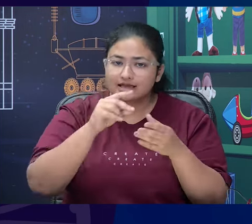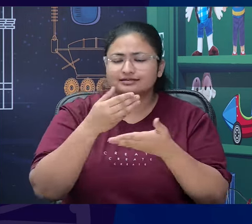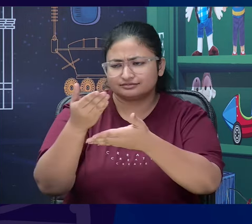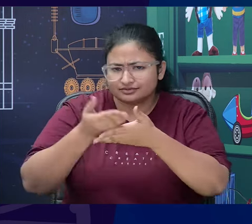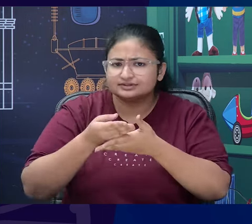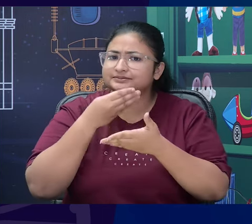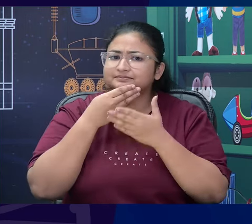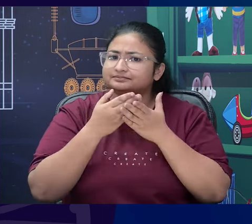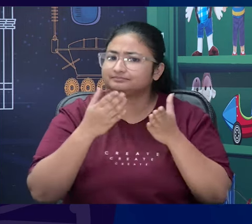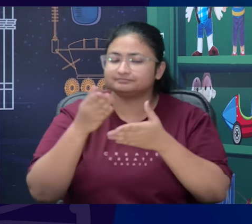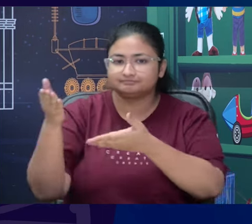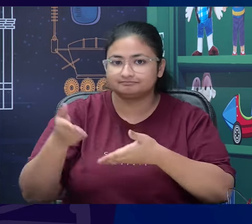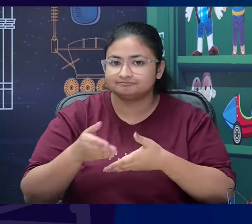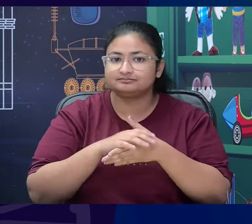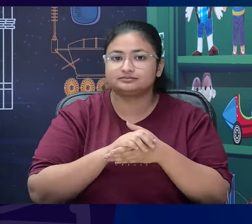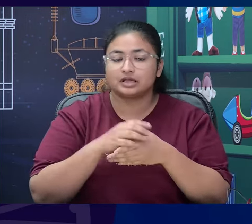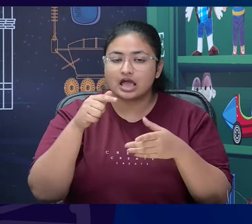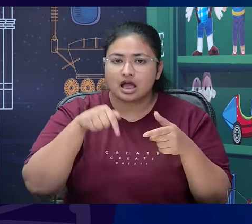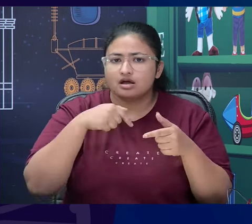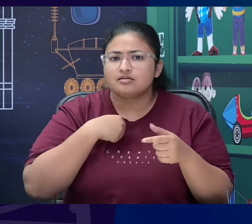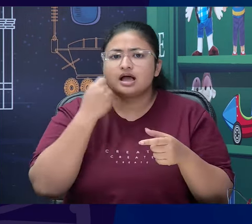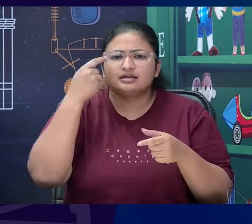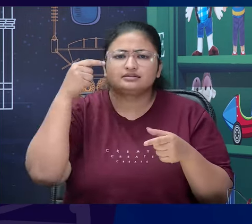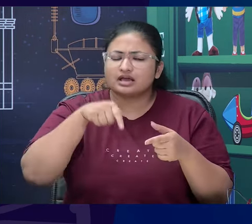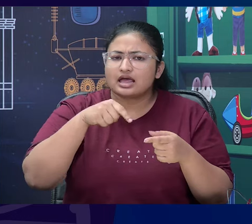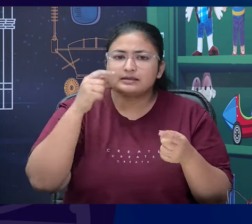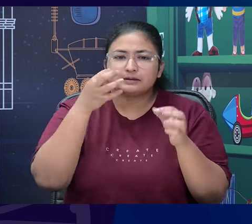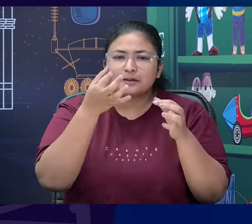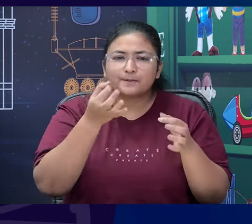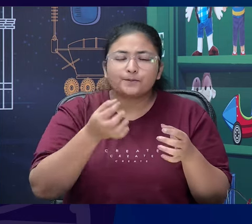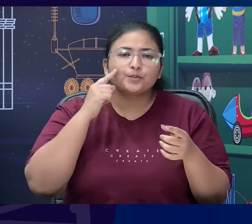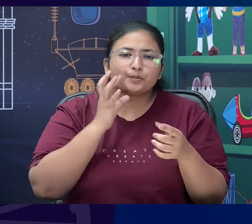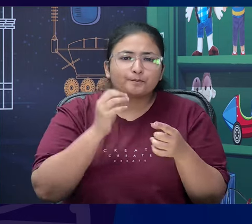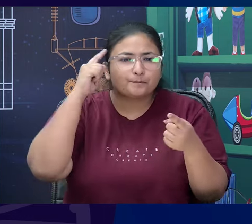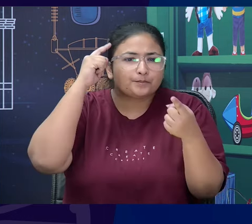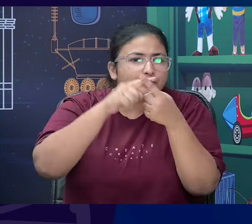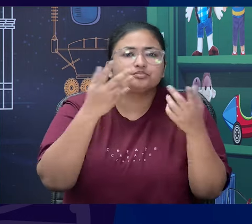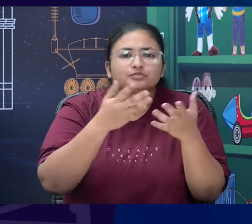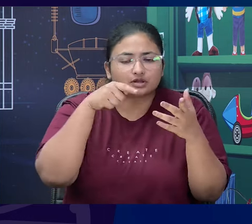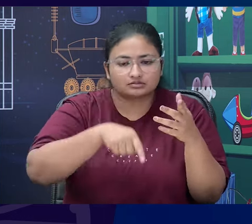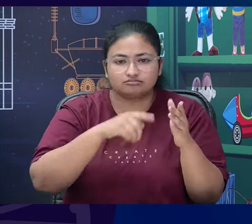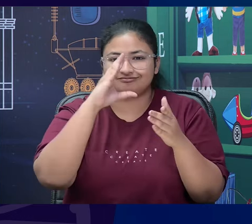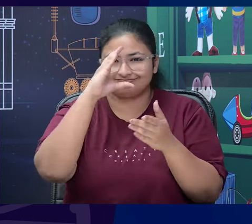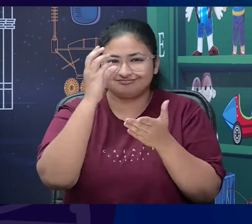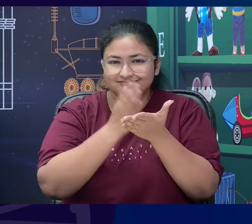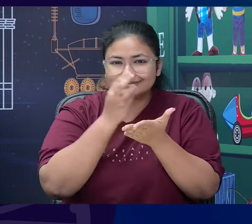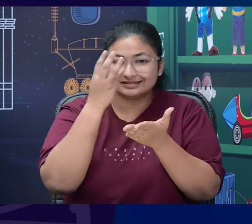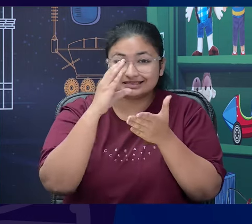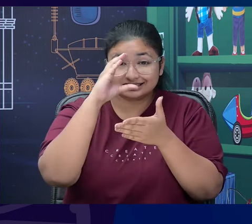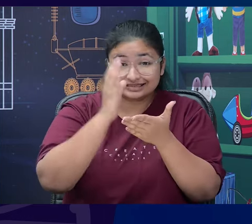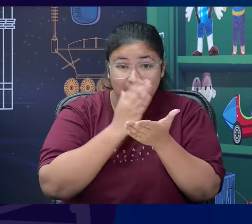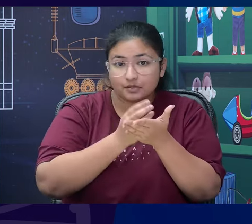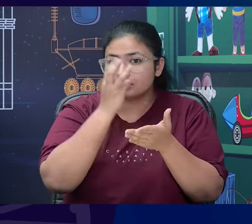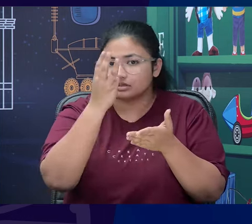warm welcome and let's just understand the main objectives, the learning objectives of this entire chapter. Would you like to discuss those, please?